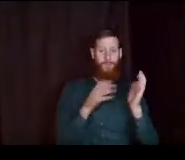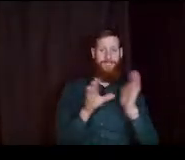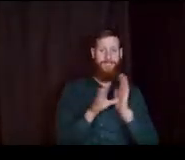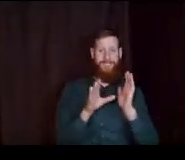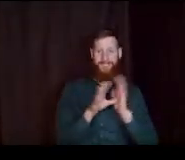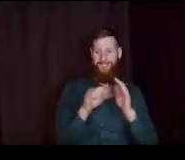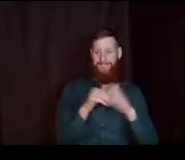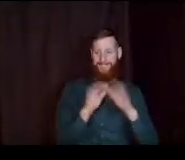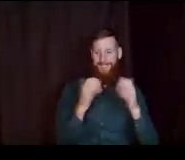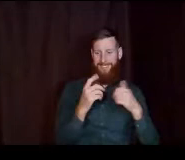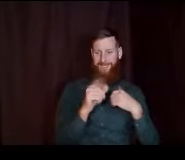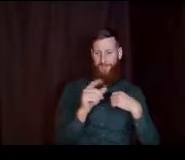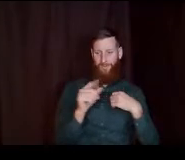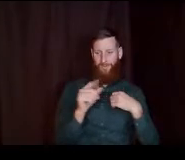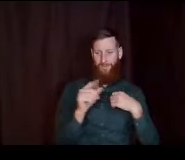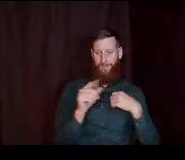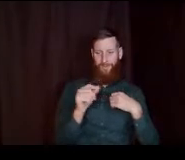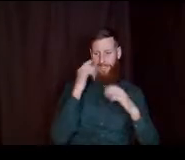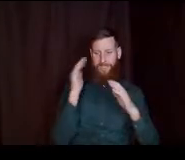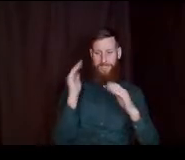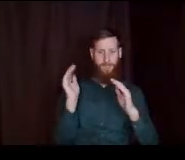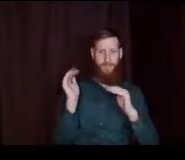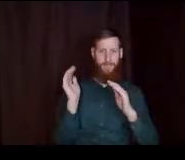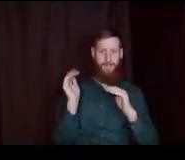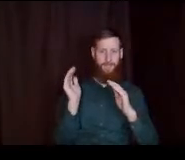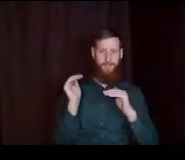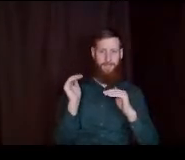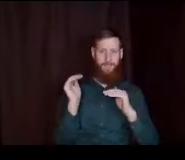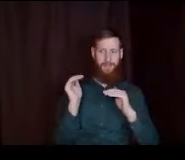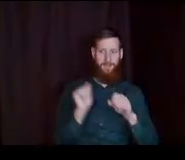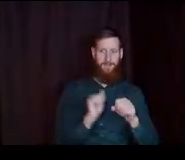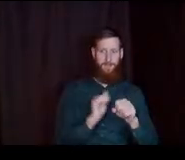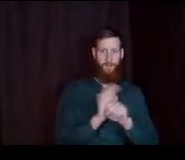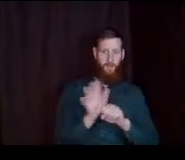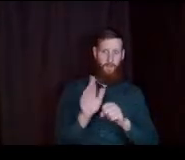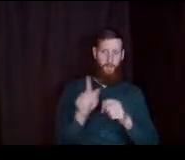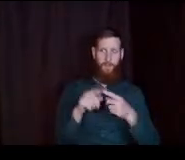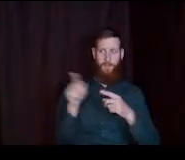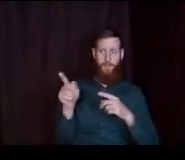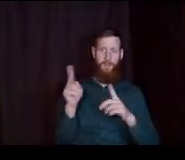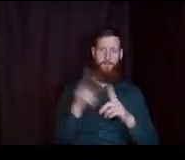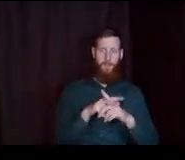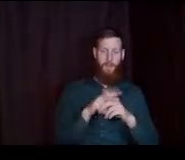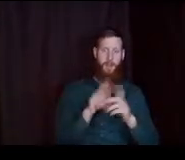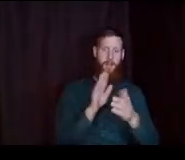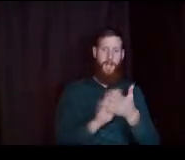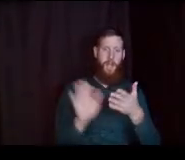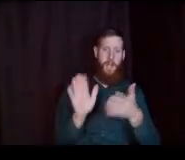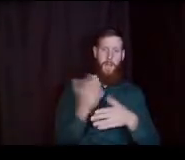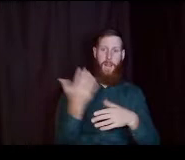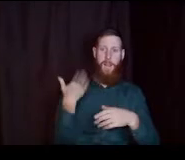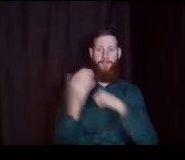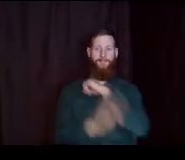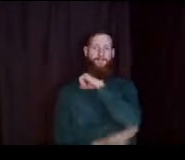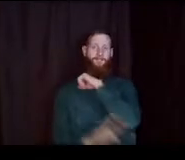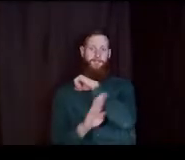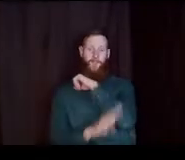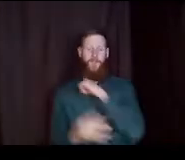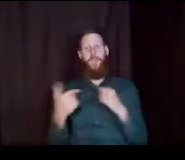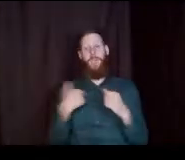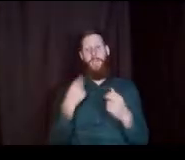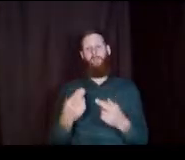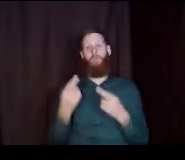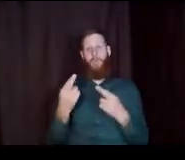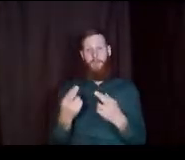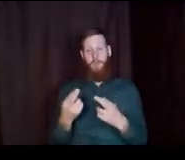2020 were not expecting. COVID to come when they were. applying to colleges last fall. so I recommend applying.